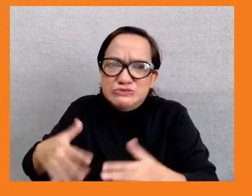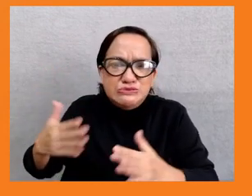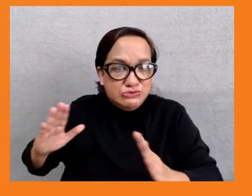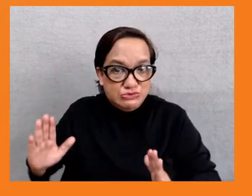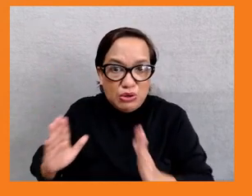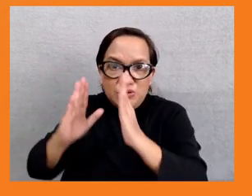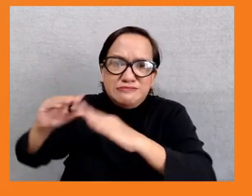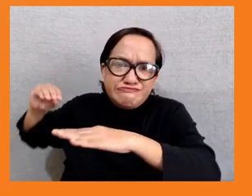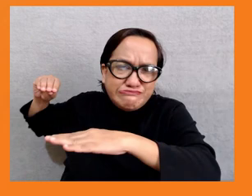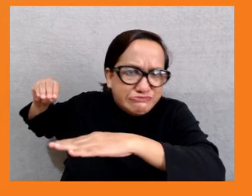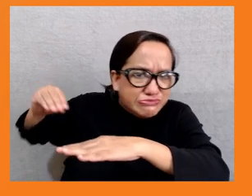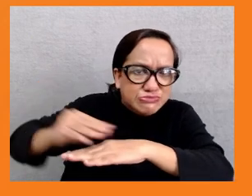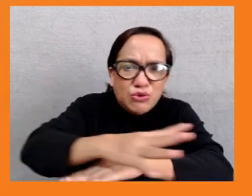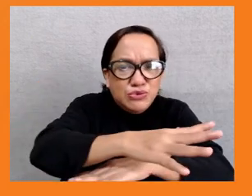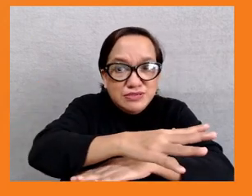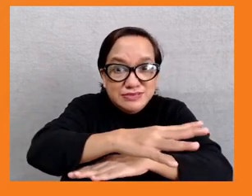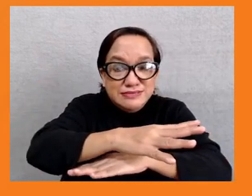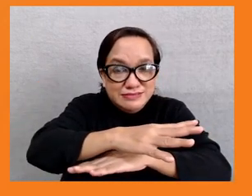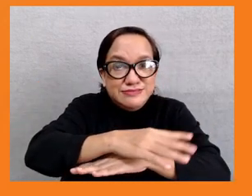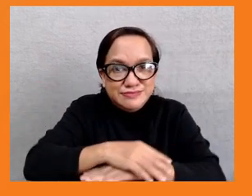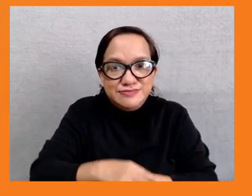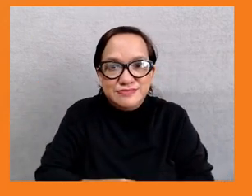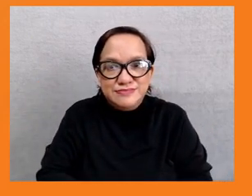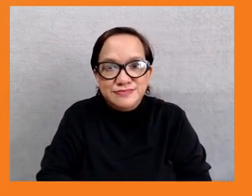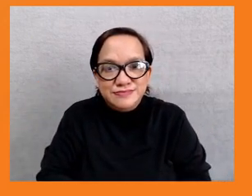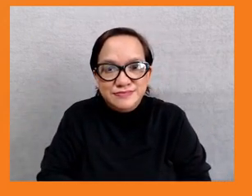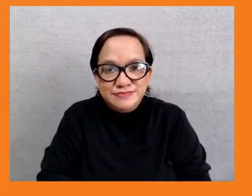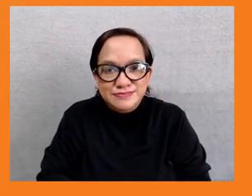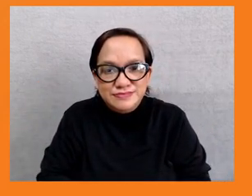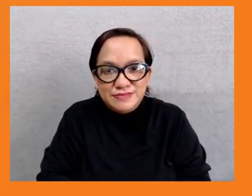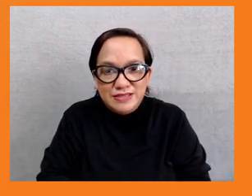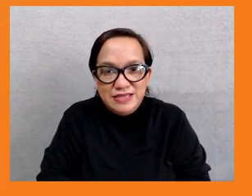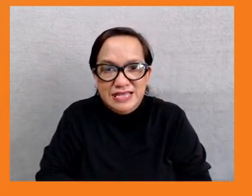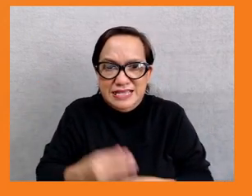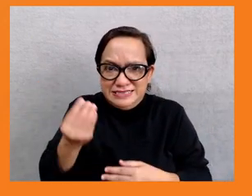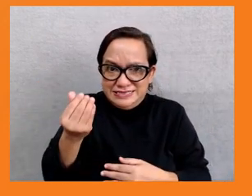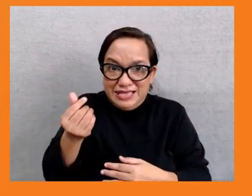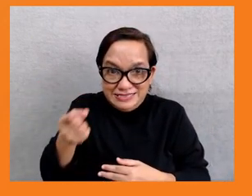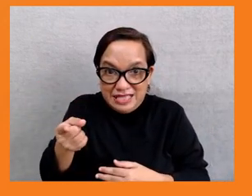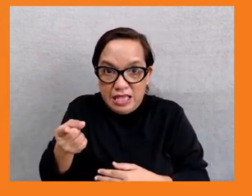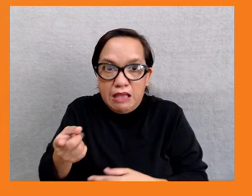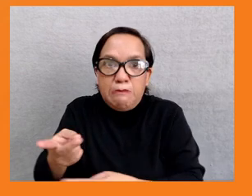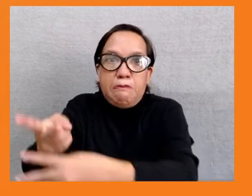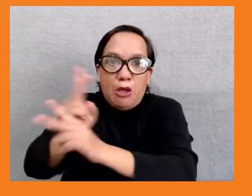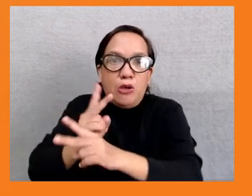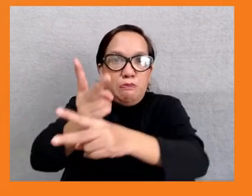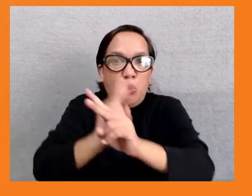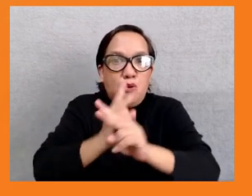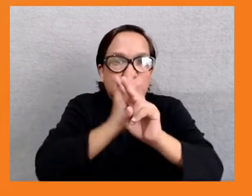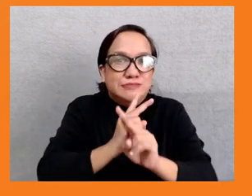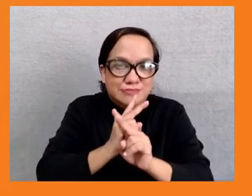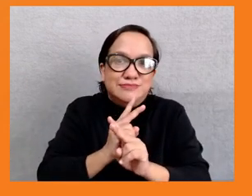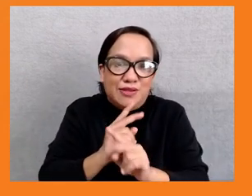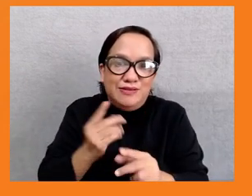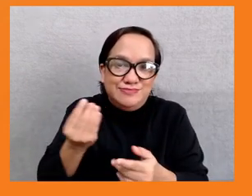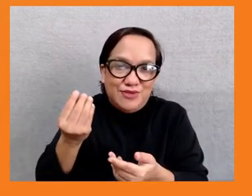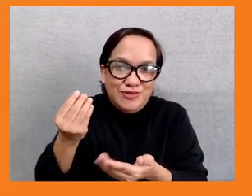heightened debt repayment and obligations and the lack of fiscal space in many countries. One thing that the